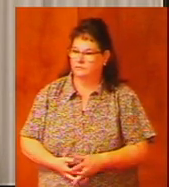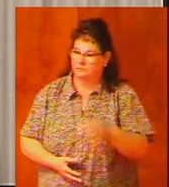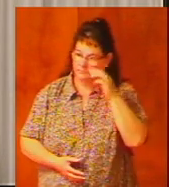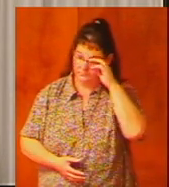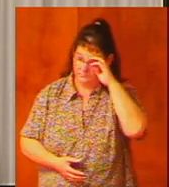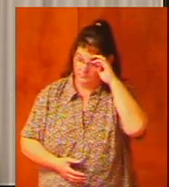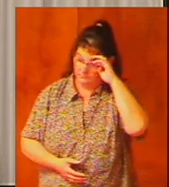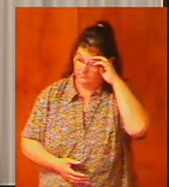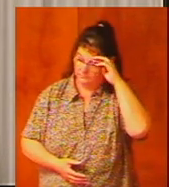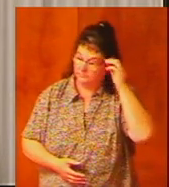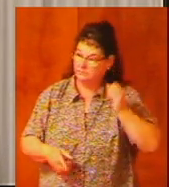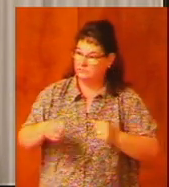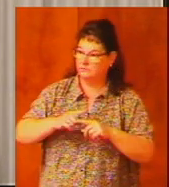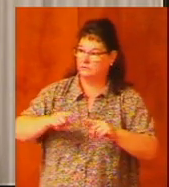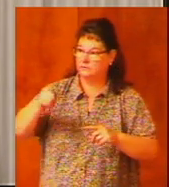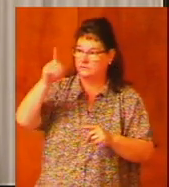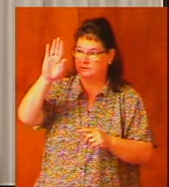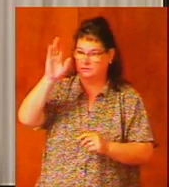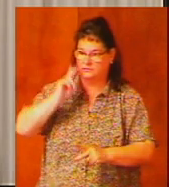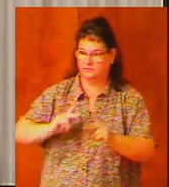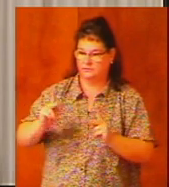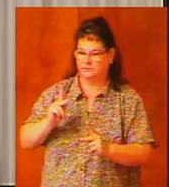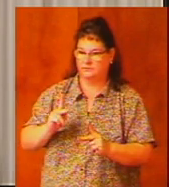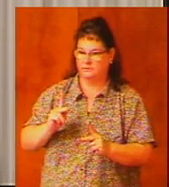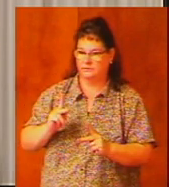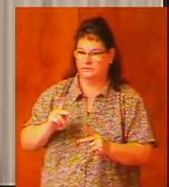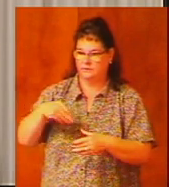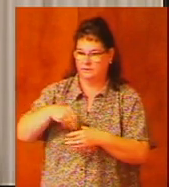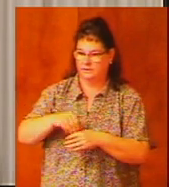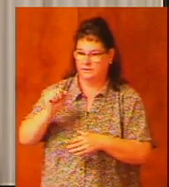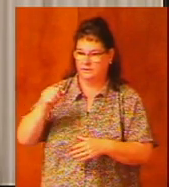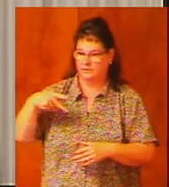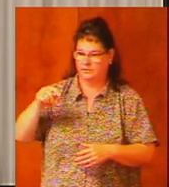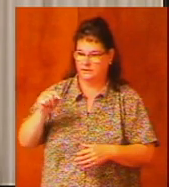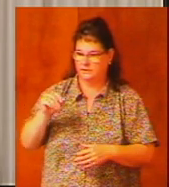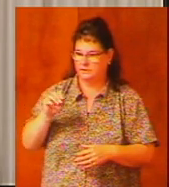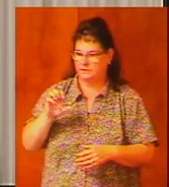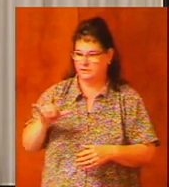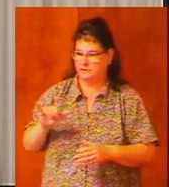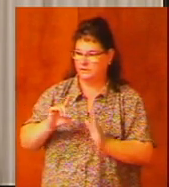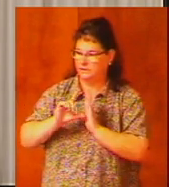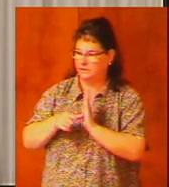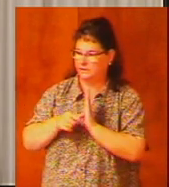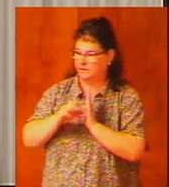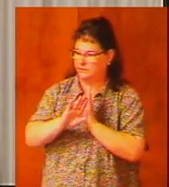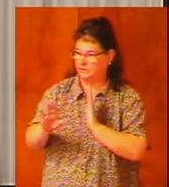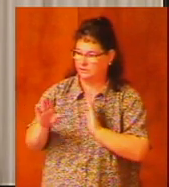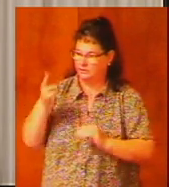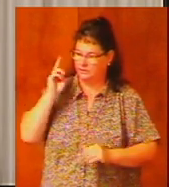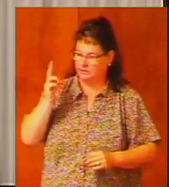But God's people went into apostasy later on in their history.